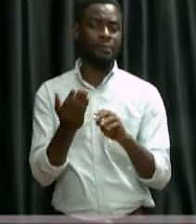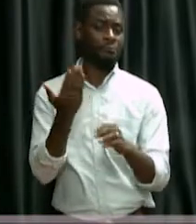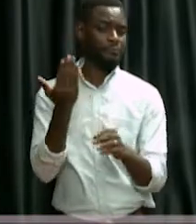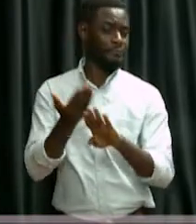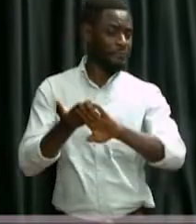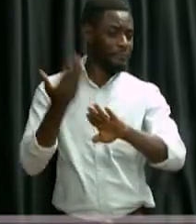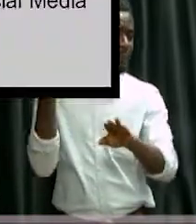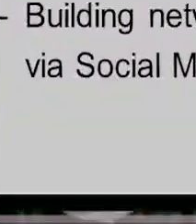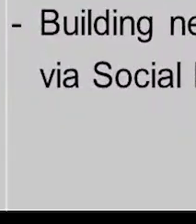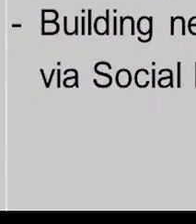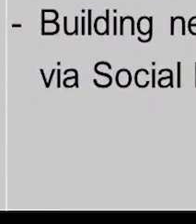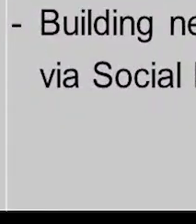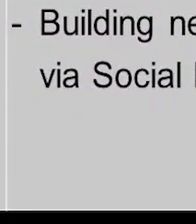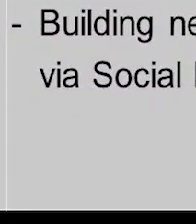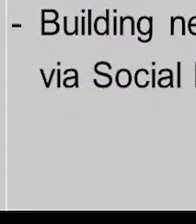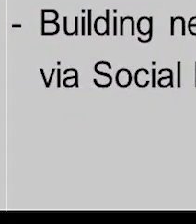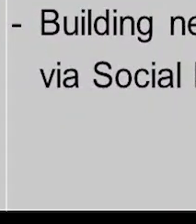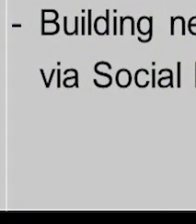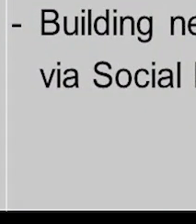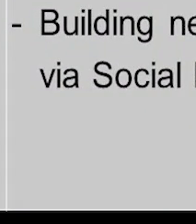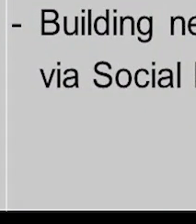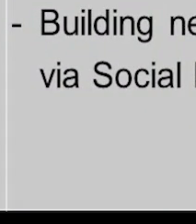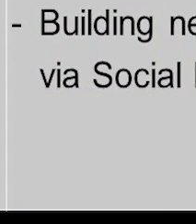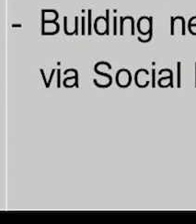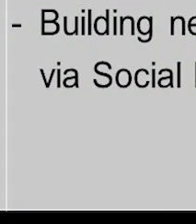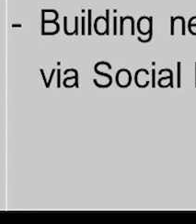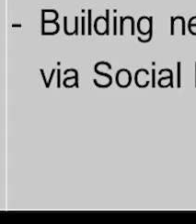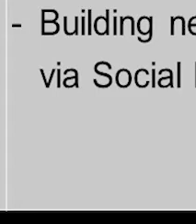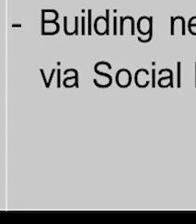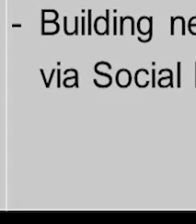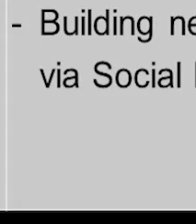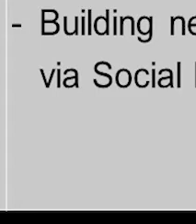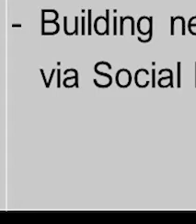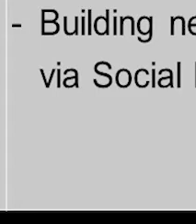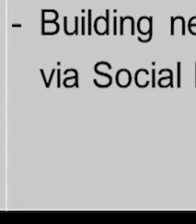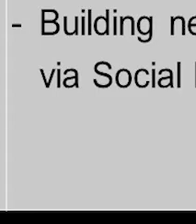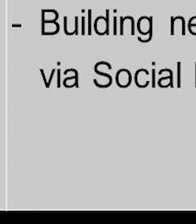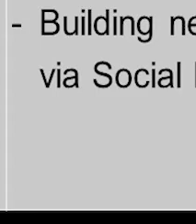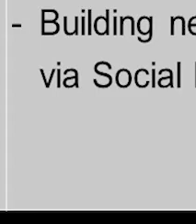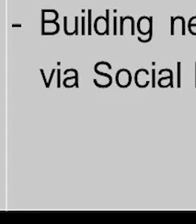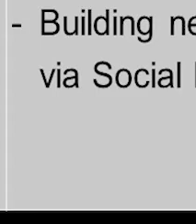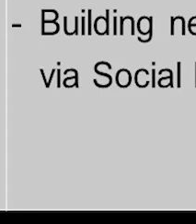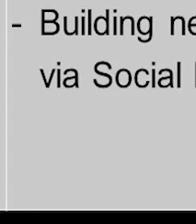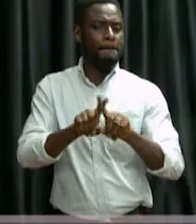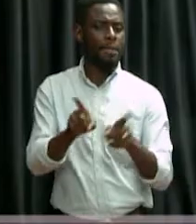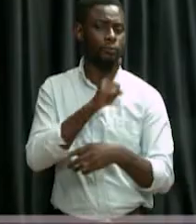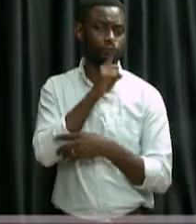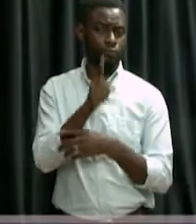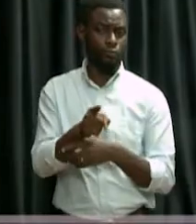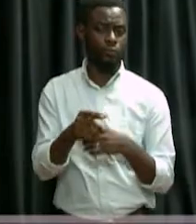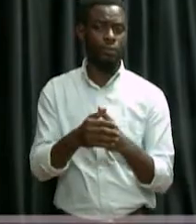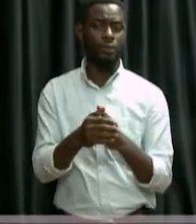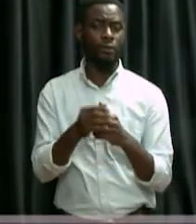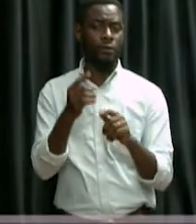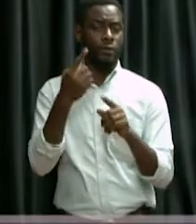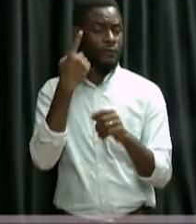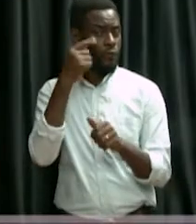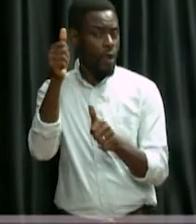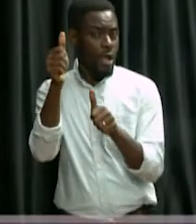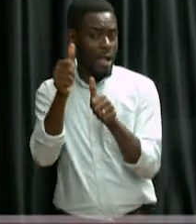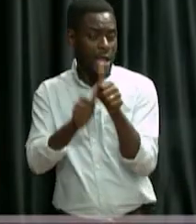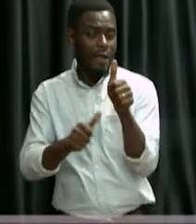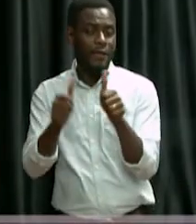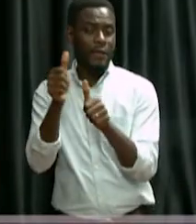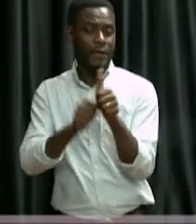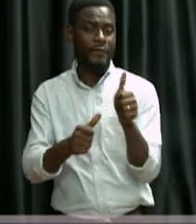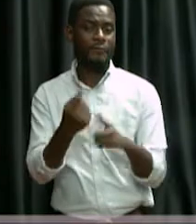done physically. Yes, there may be some losses in how things are done, but interestingly, for every single